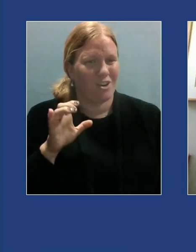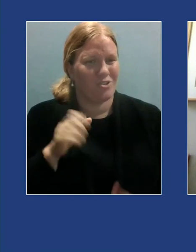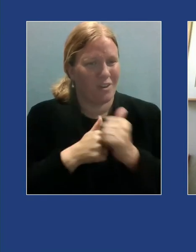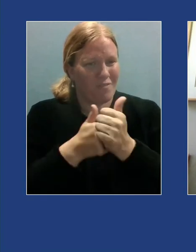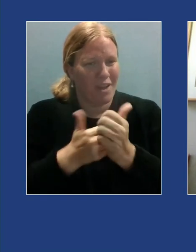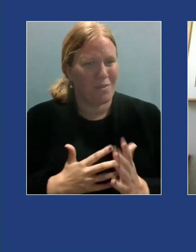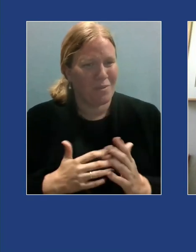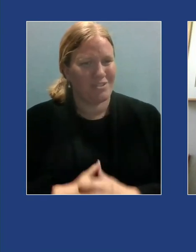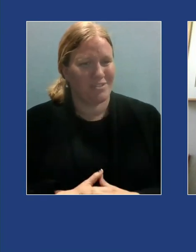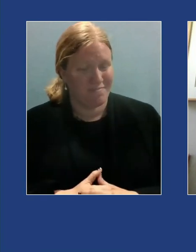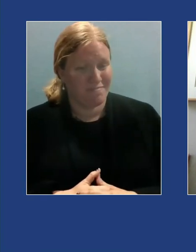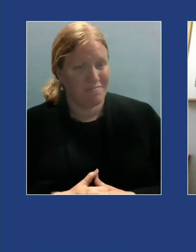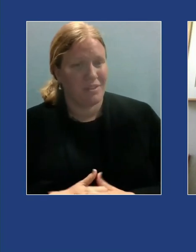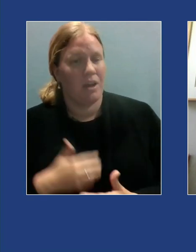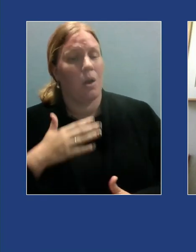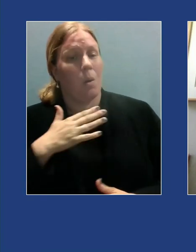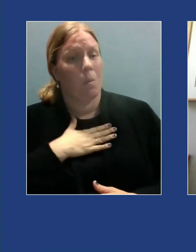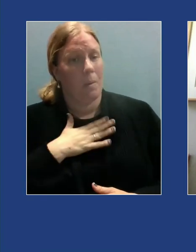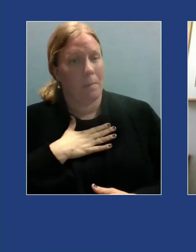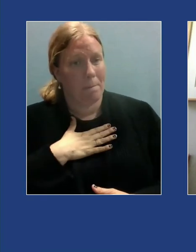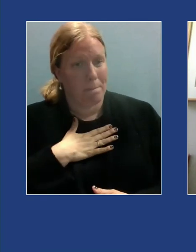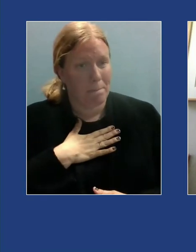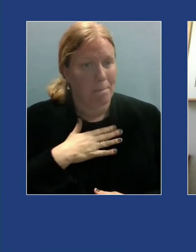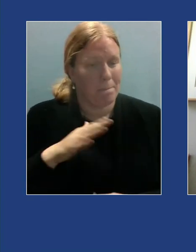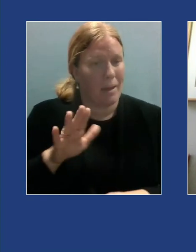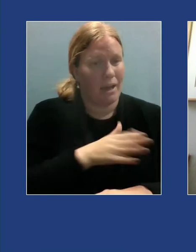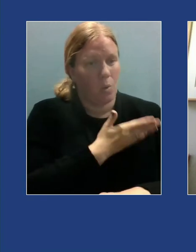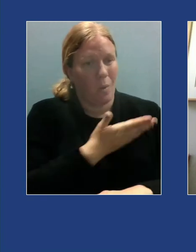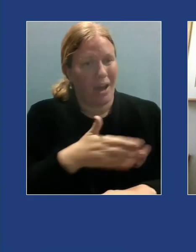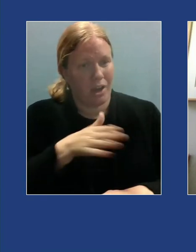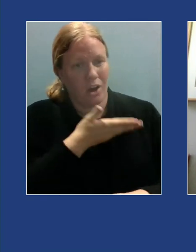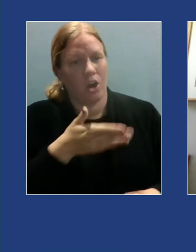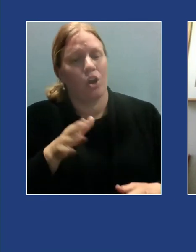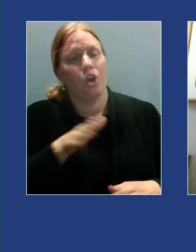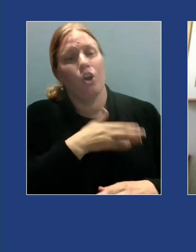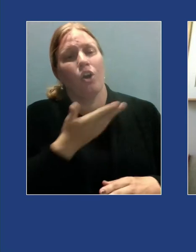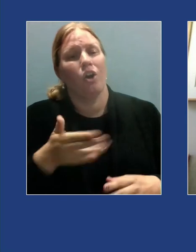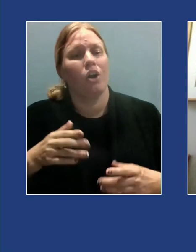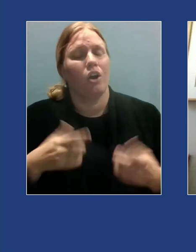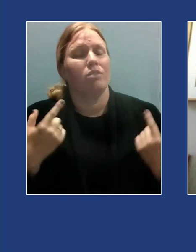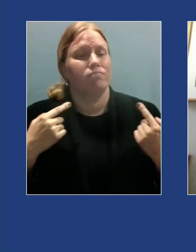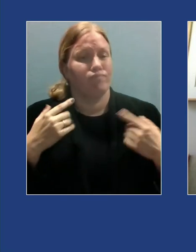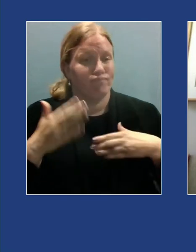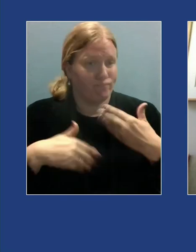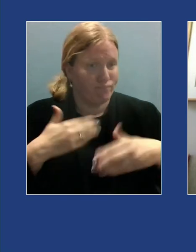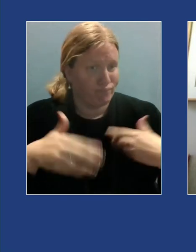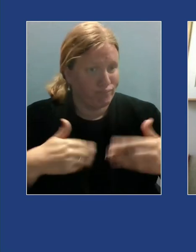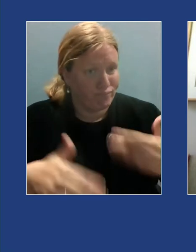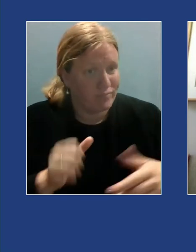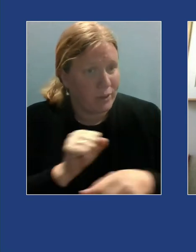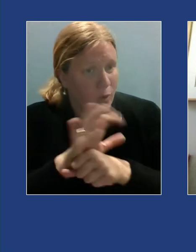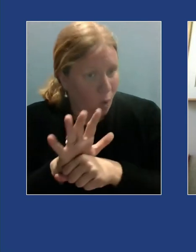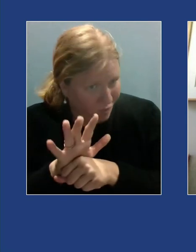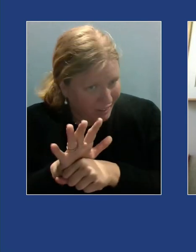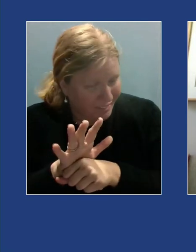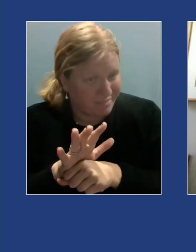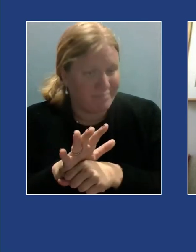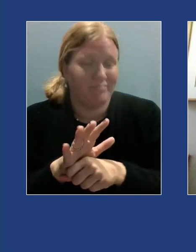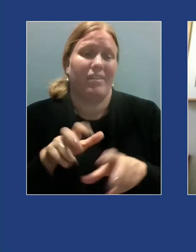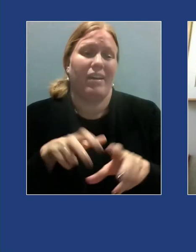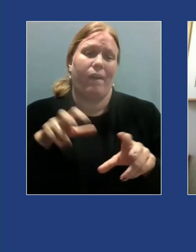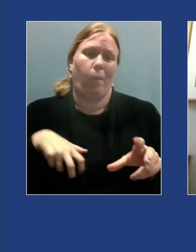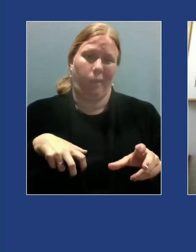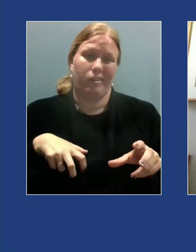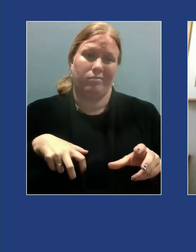choir went virtual during COVID I quit recently I began singing lessons and have been choosing songs to learn which I then share on my social